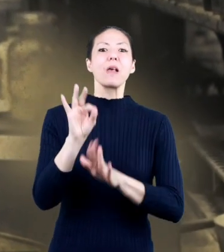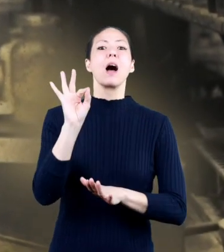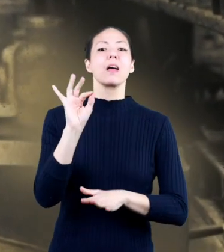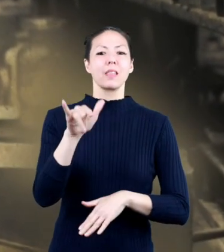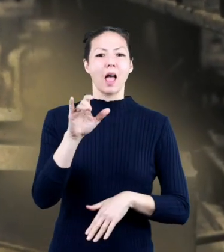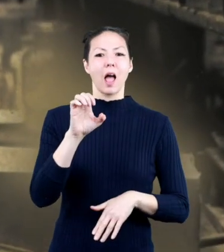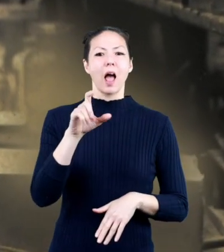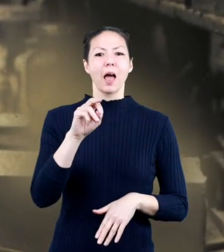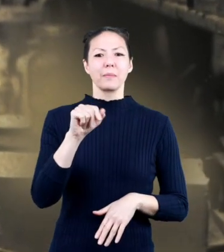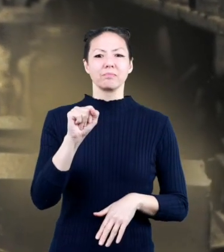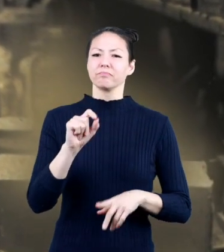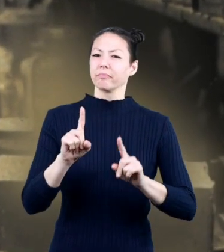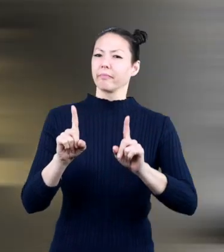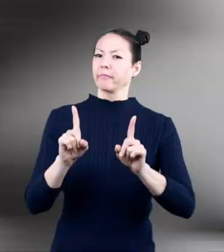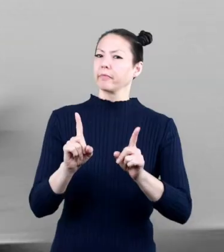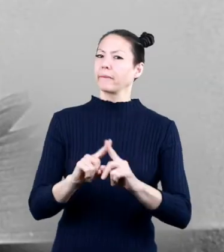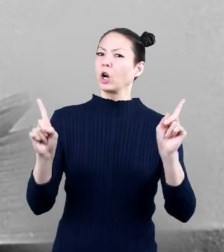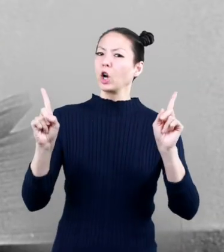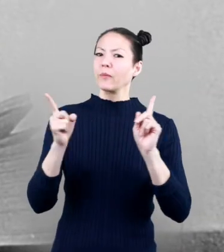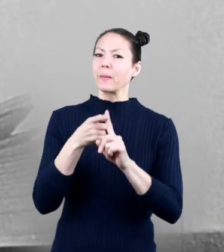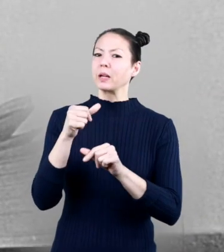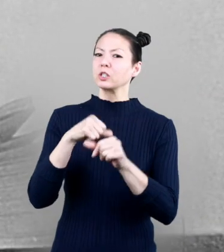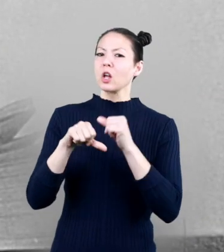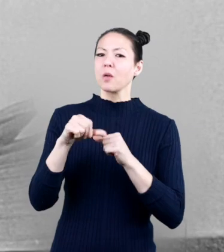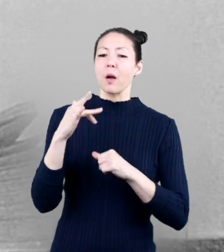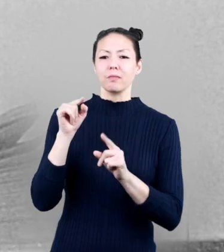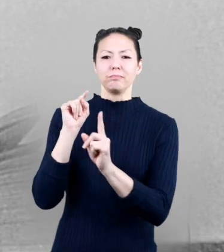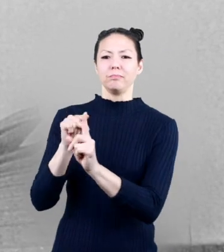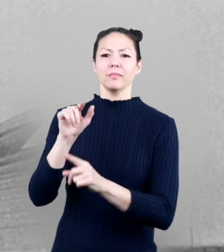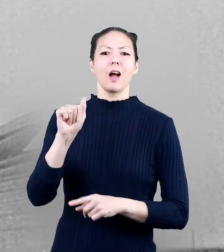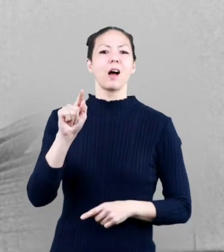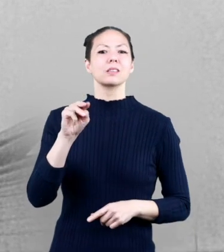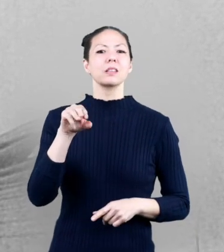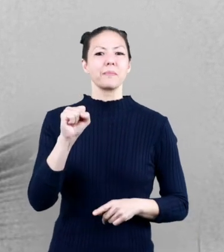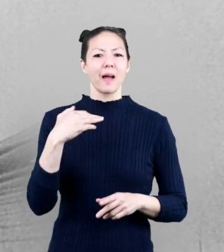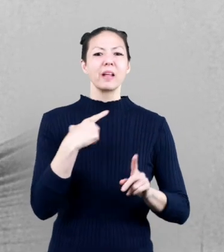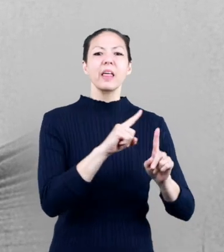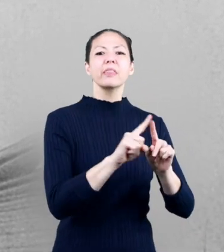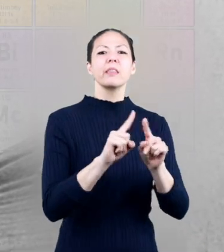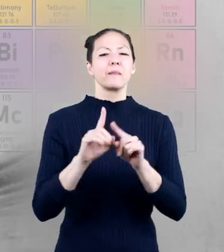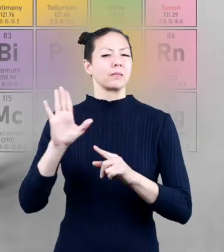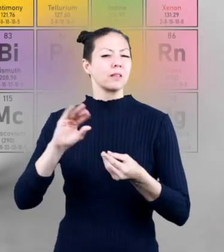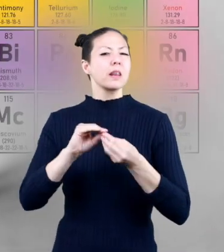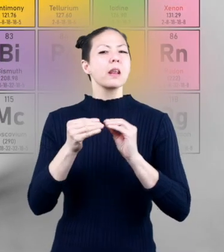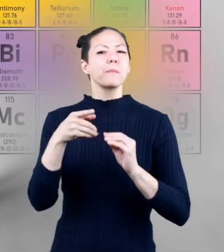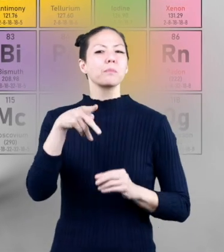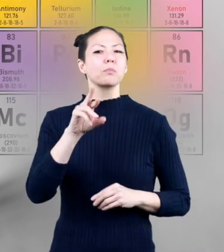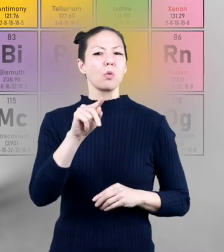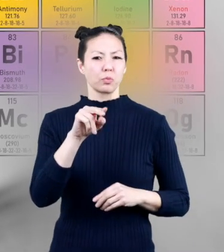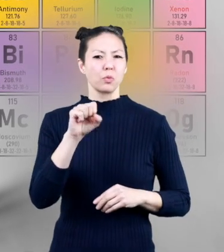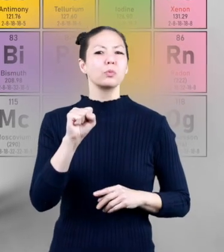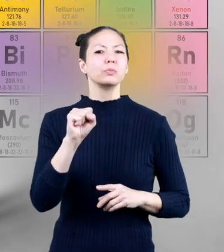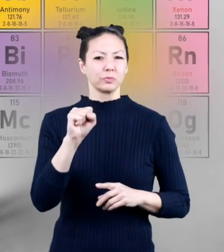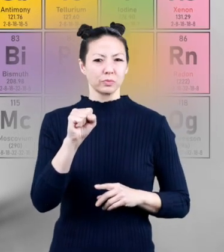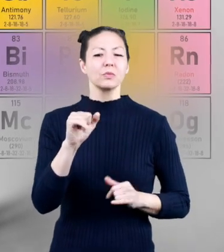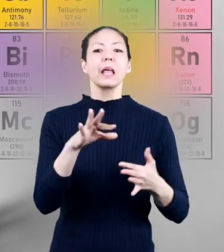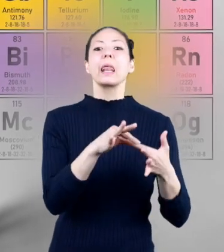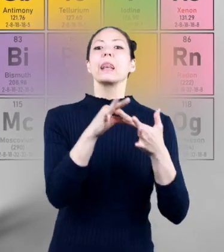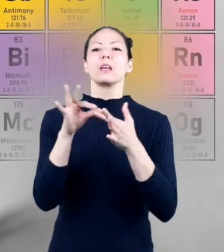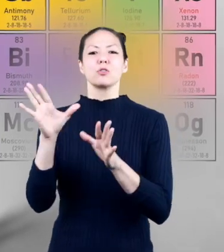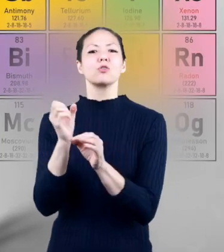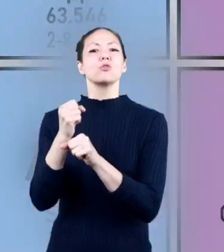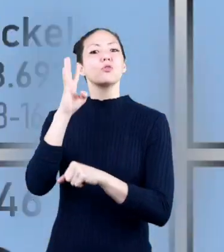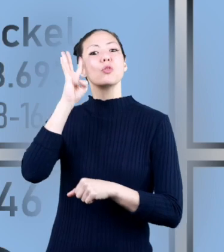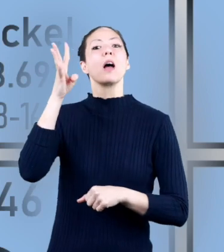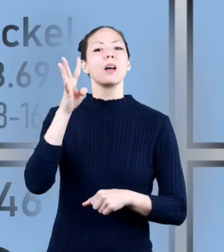discovered that elements are different from each other because their atoms have different numbers of protons protons which